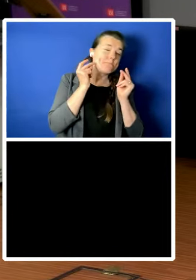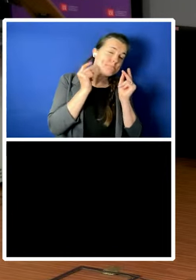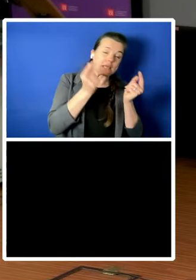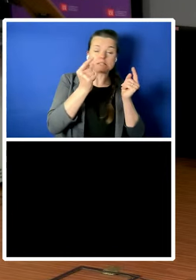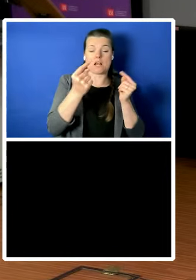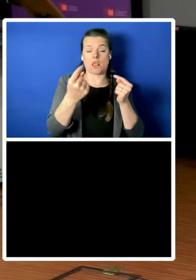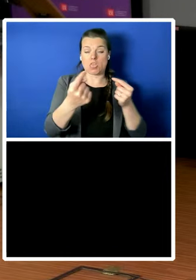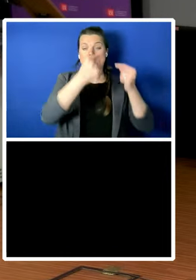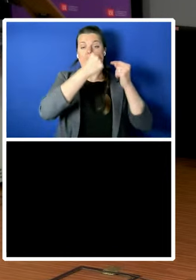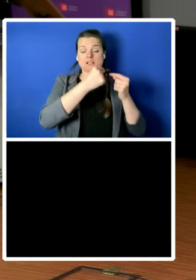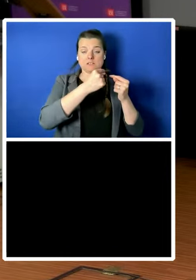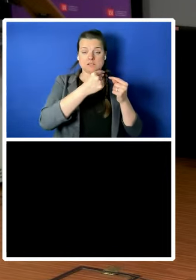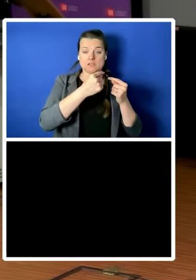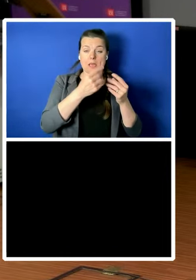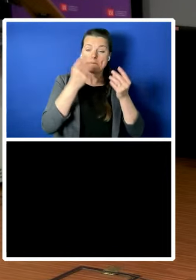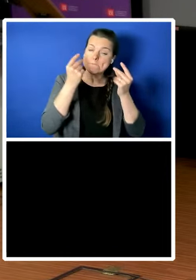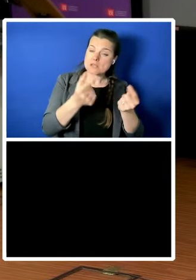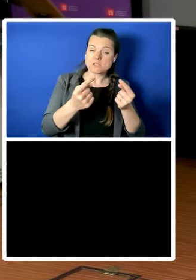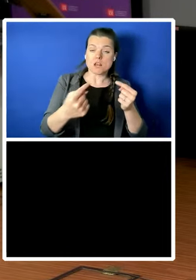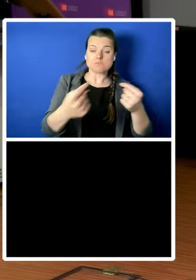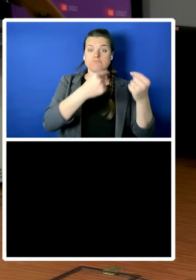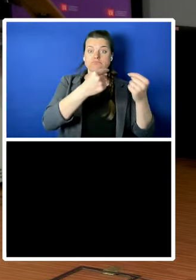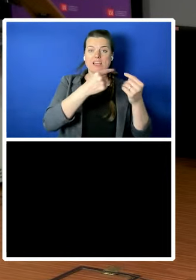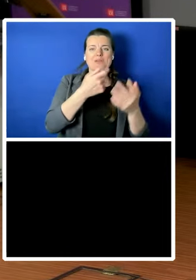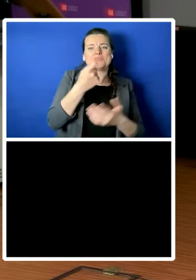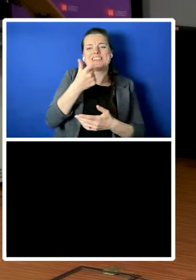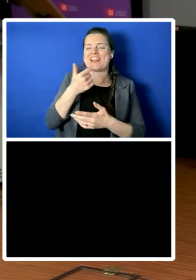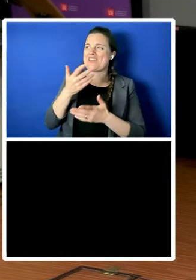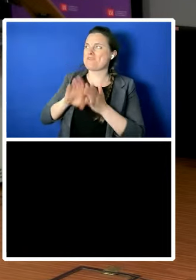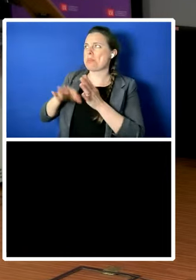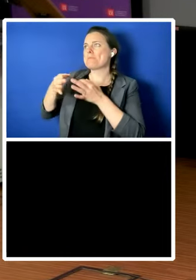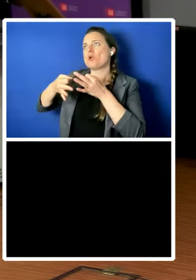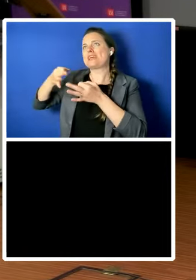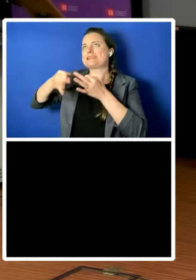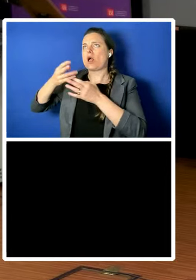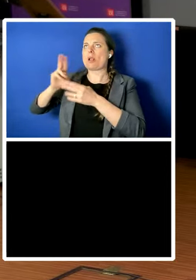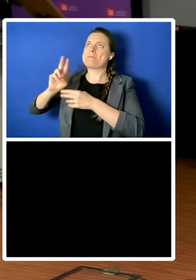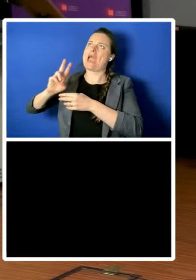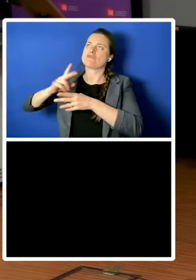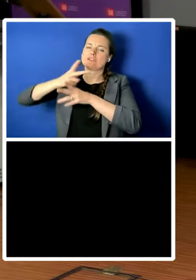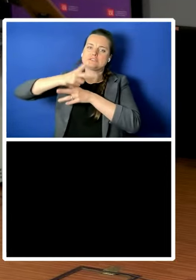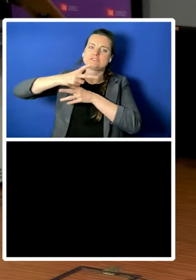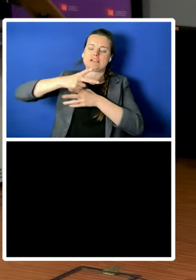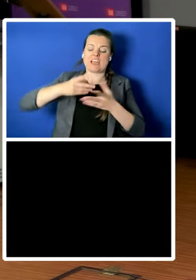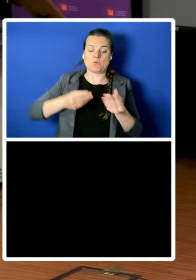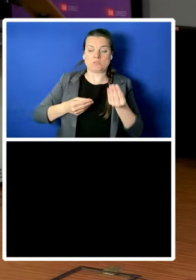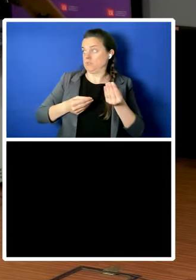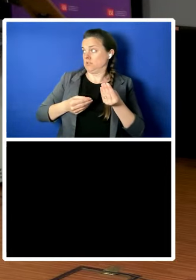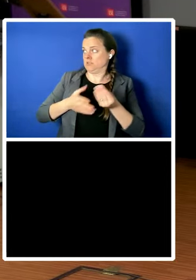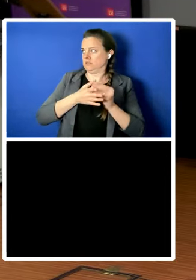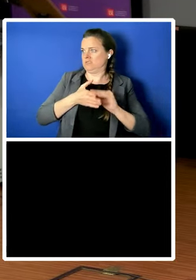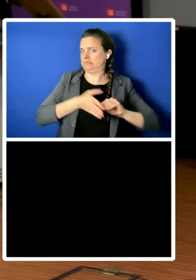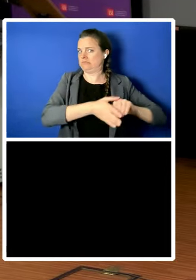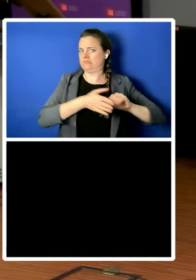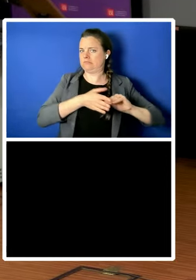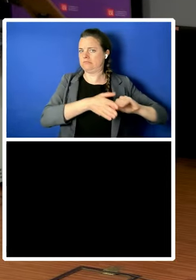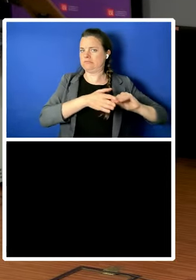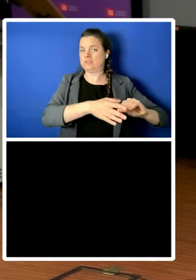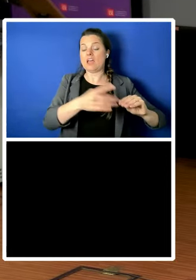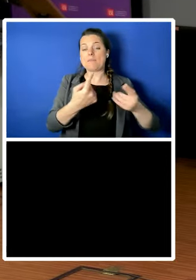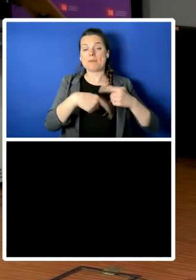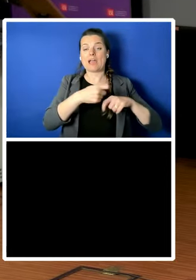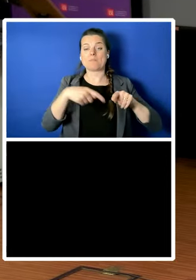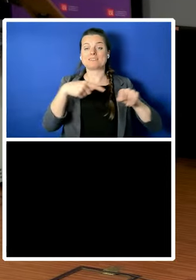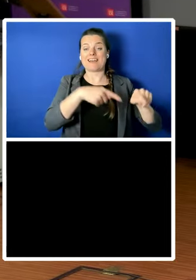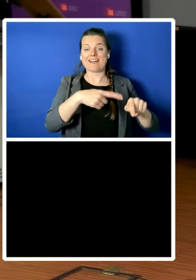almost disowned by its own political parents and by others from from the beginning and it came into force in 2000 and then there was 9-11